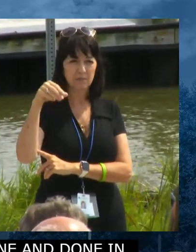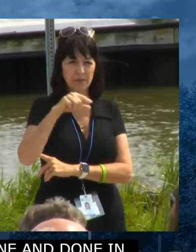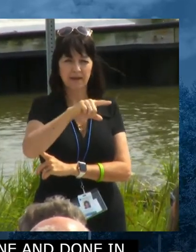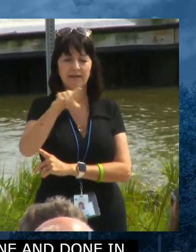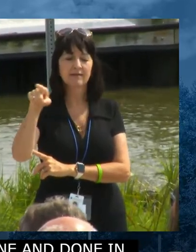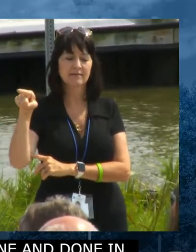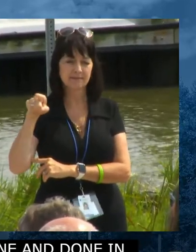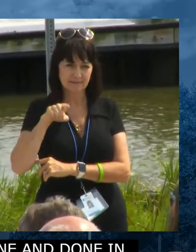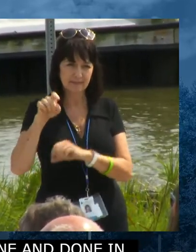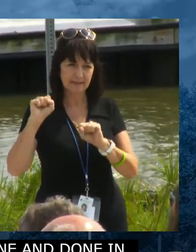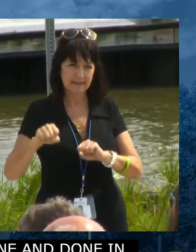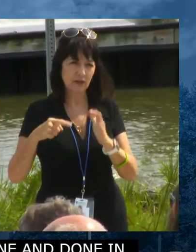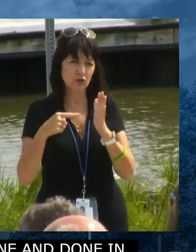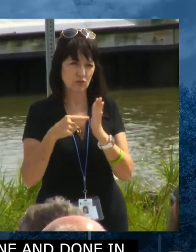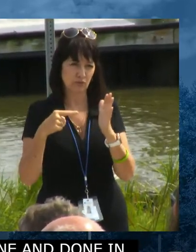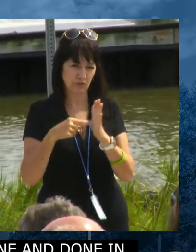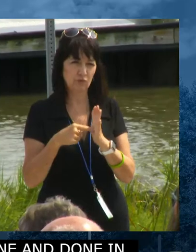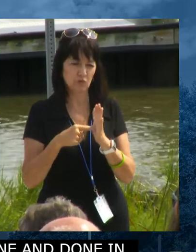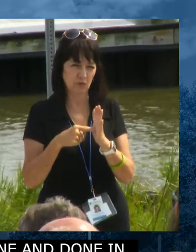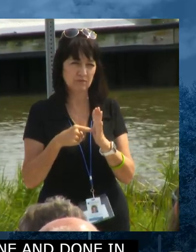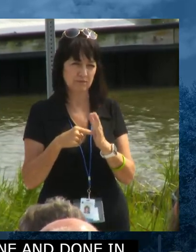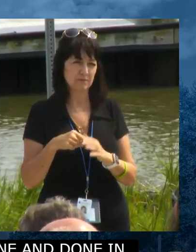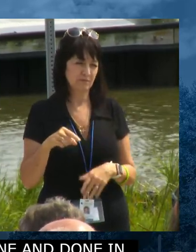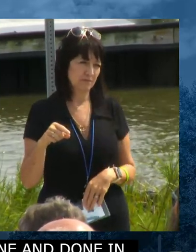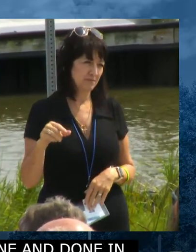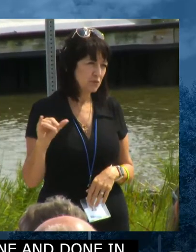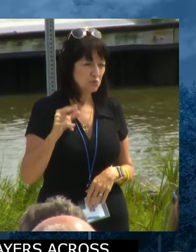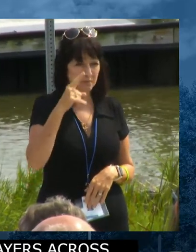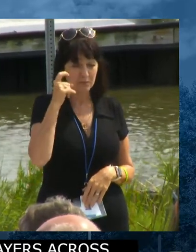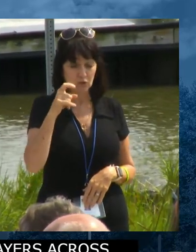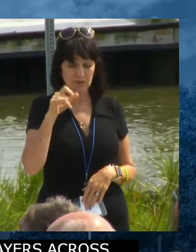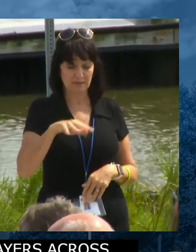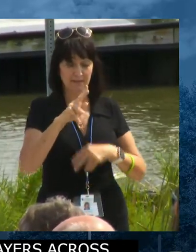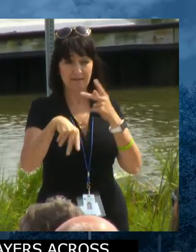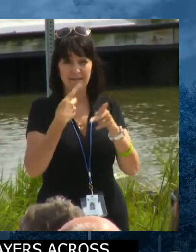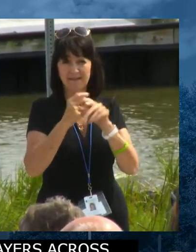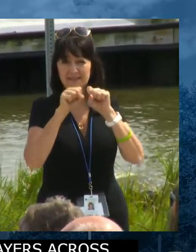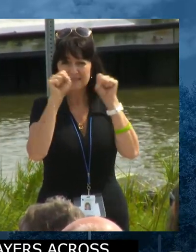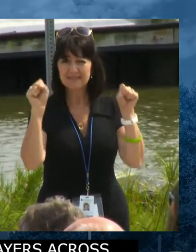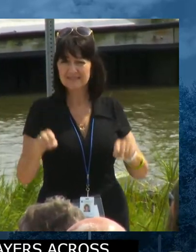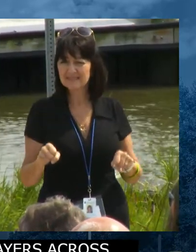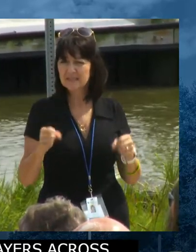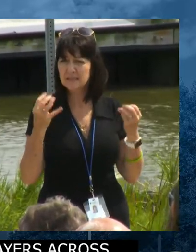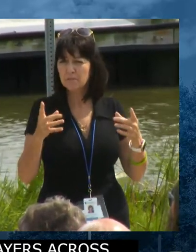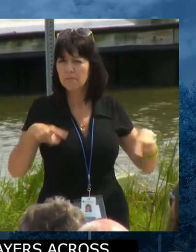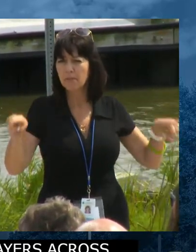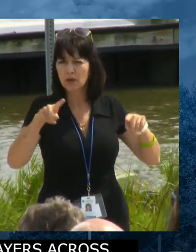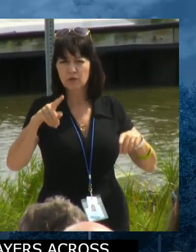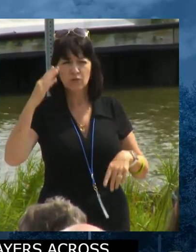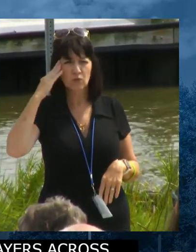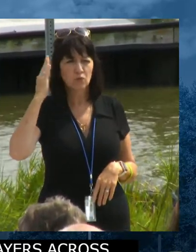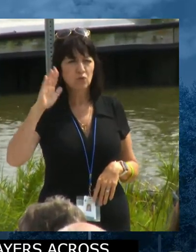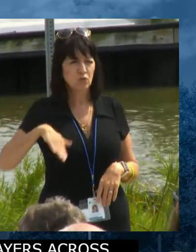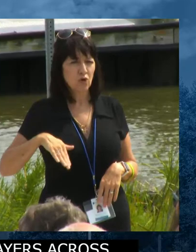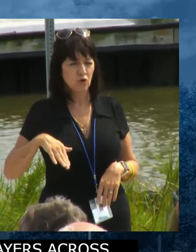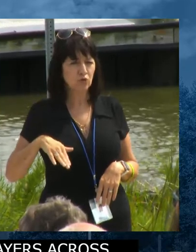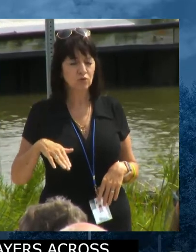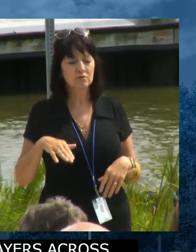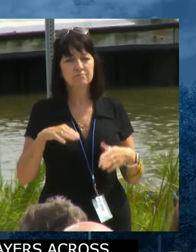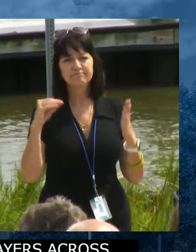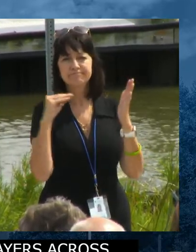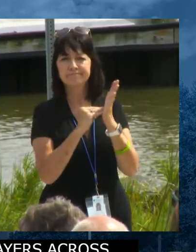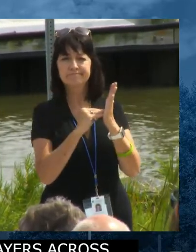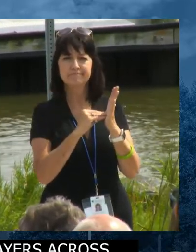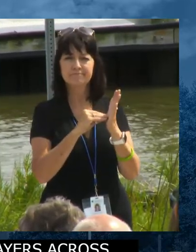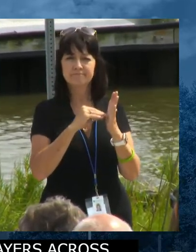with respect to their obligations as well. Because most of these systems, as you know, are funded with with user fees. And so I